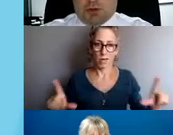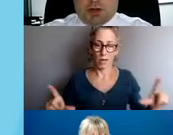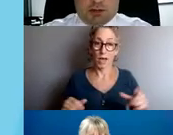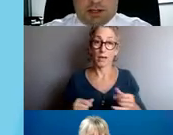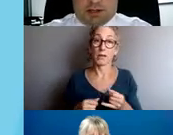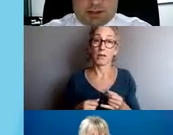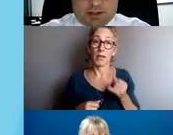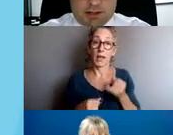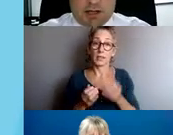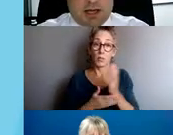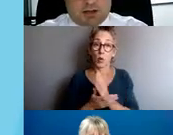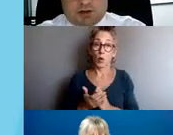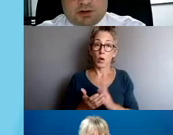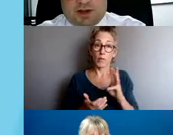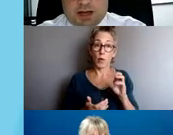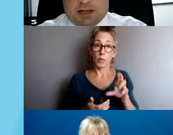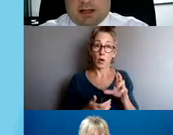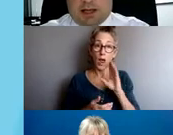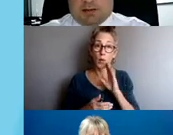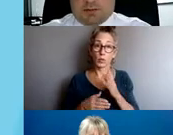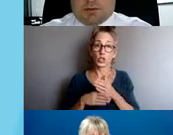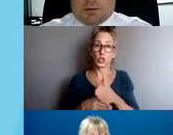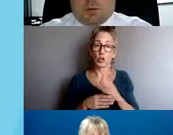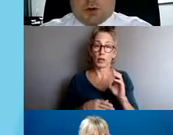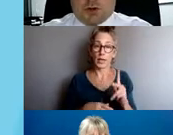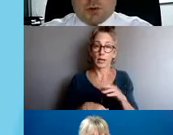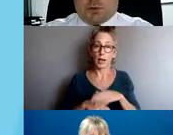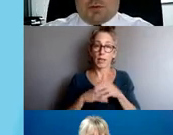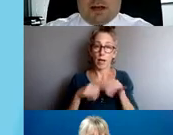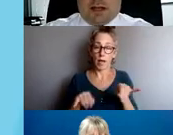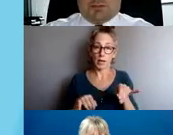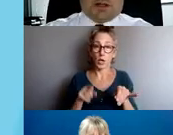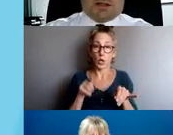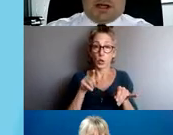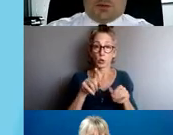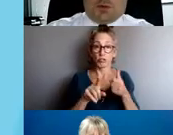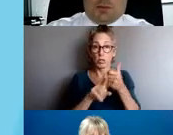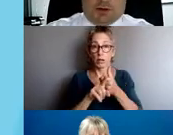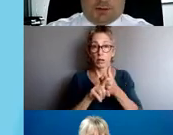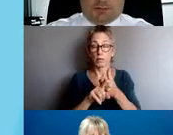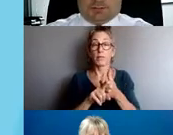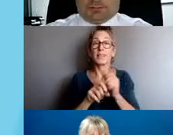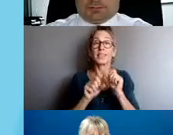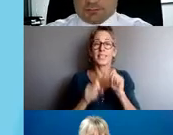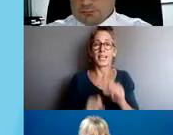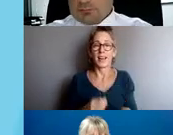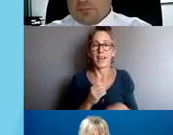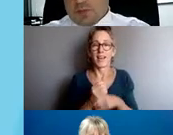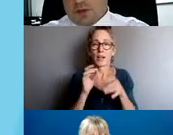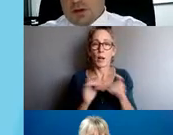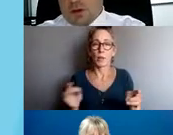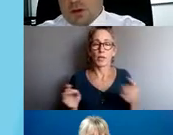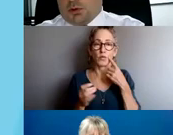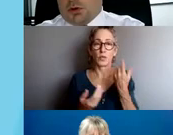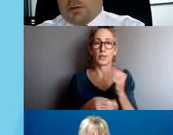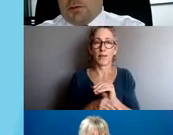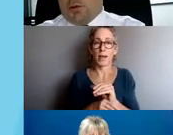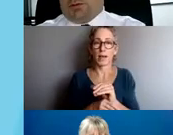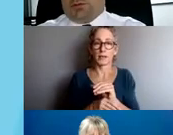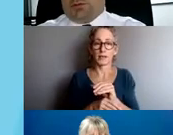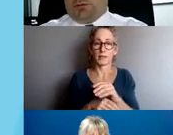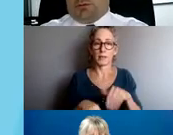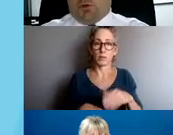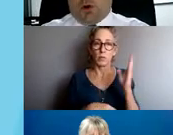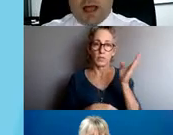with you a link and a survey online where you can provide input on tonight's webinar. We're looking